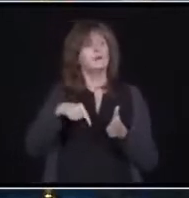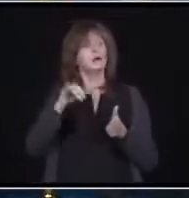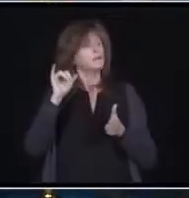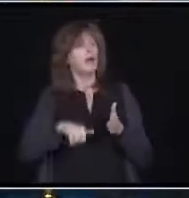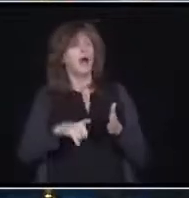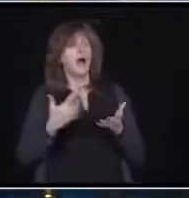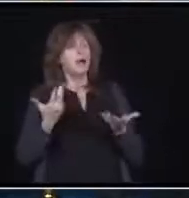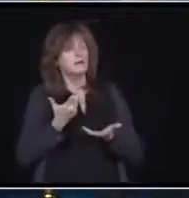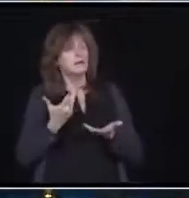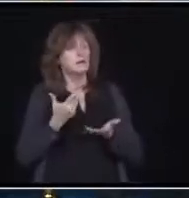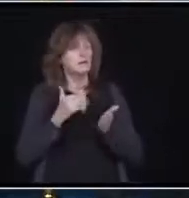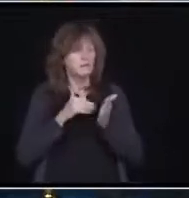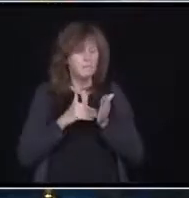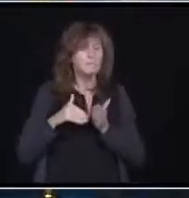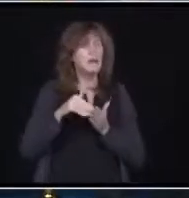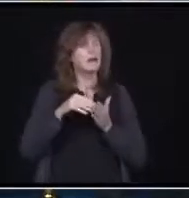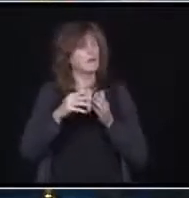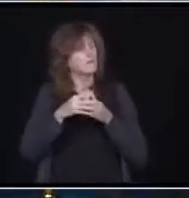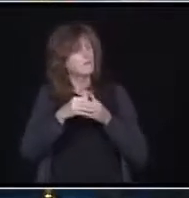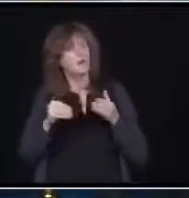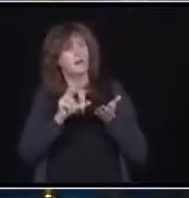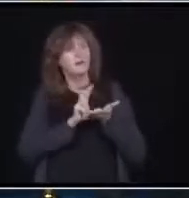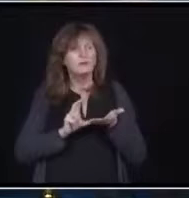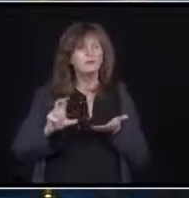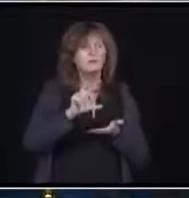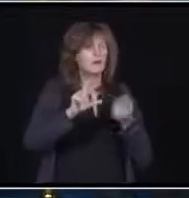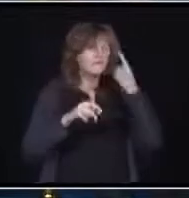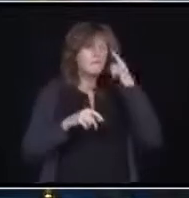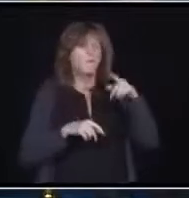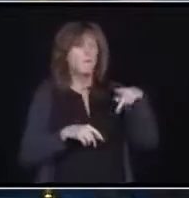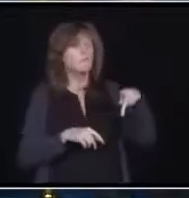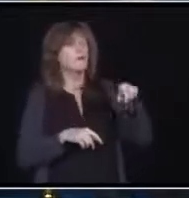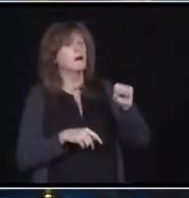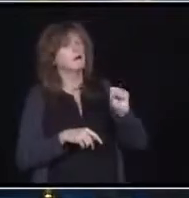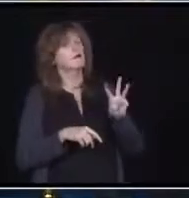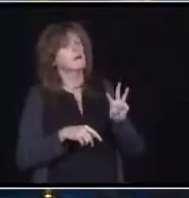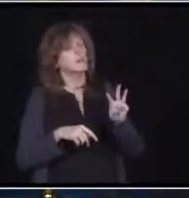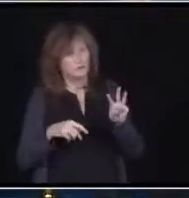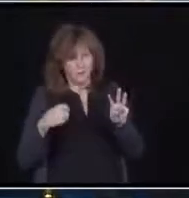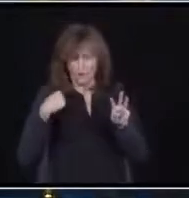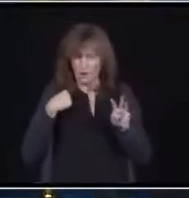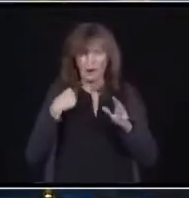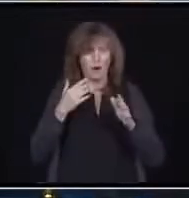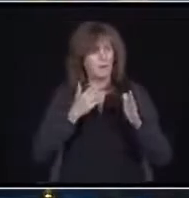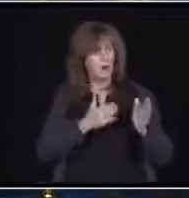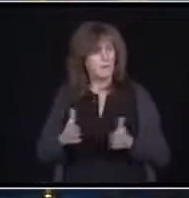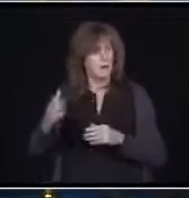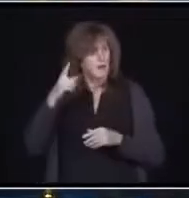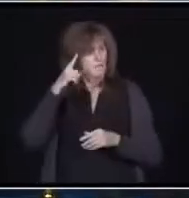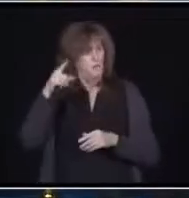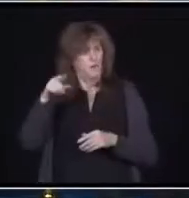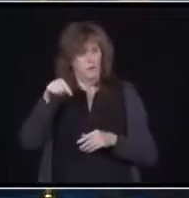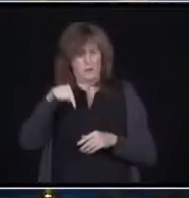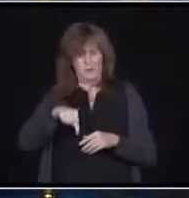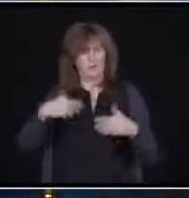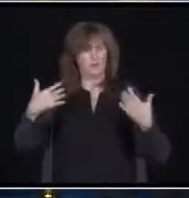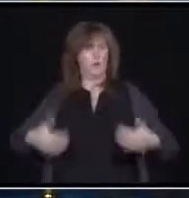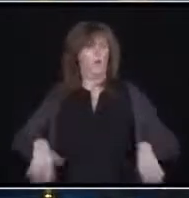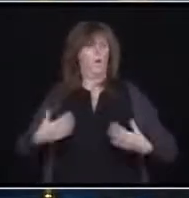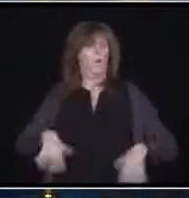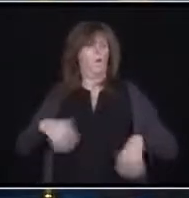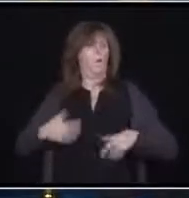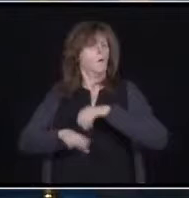PSWs and supportive care workers. As we prepare for the immediate challenges of the fall and a second wave of COVID